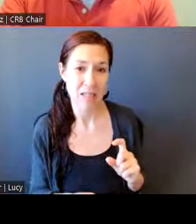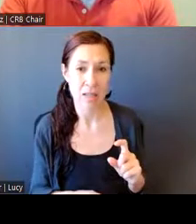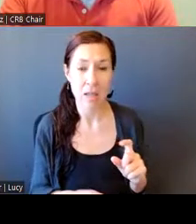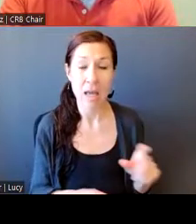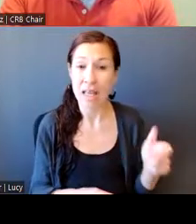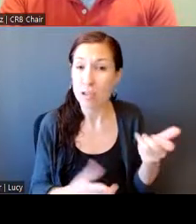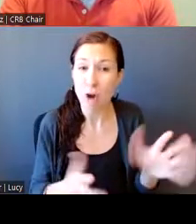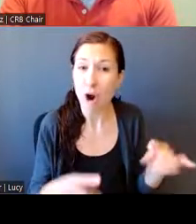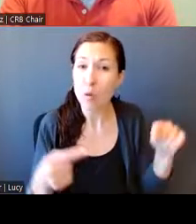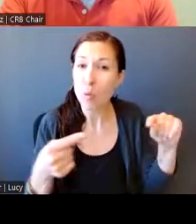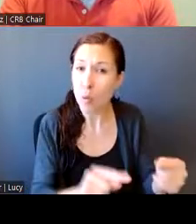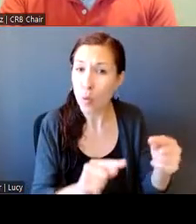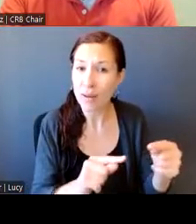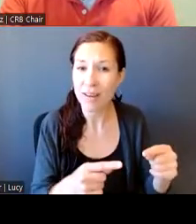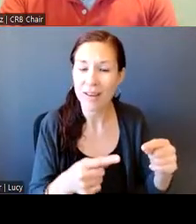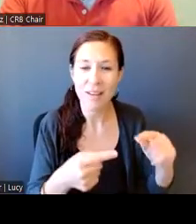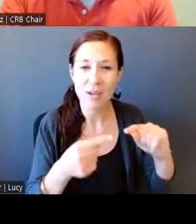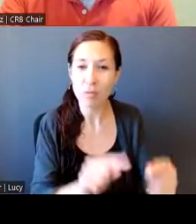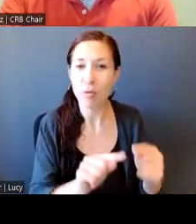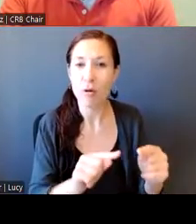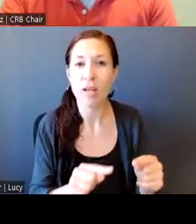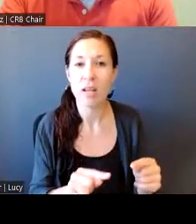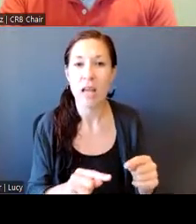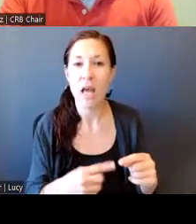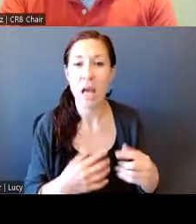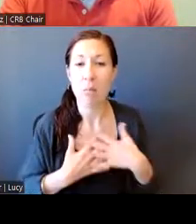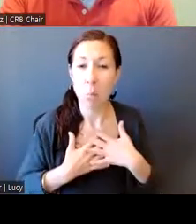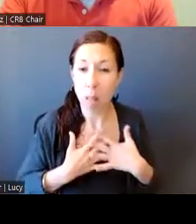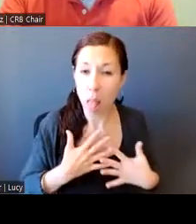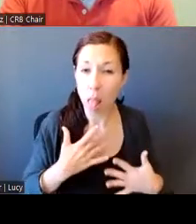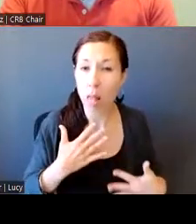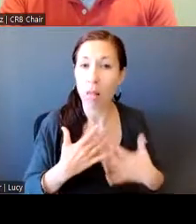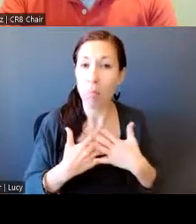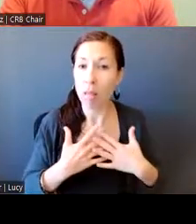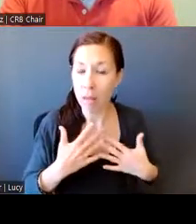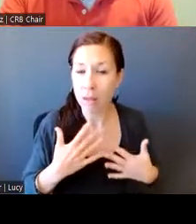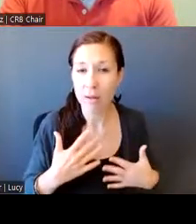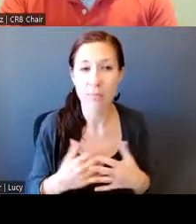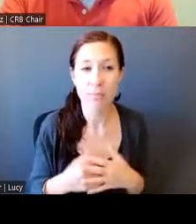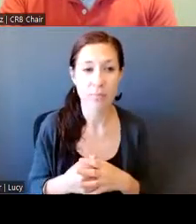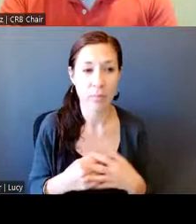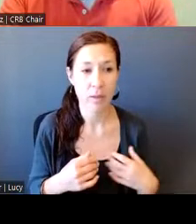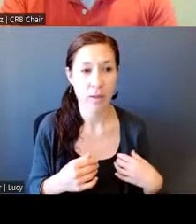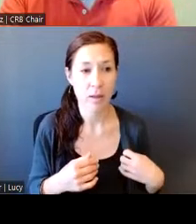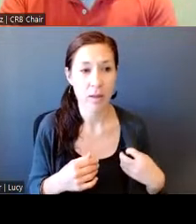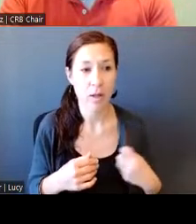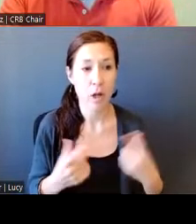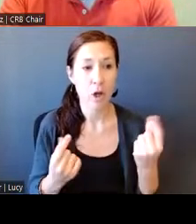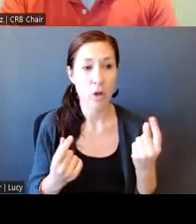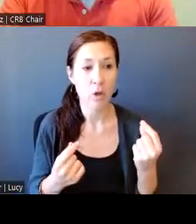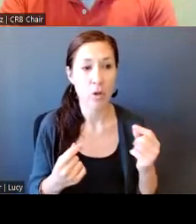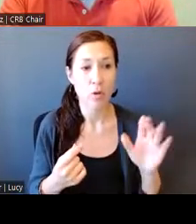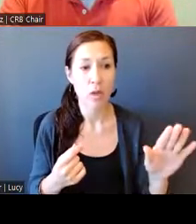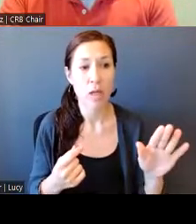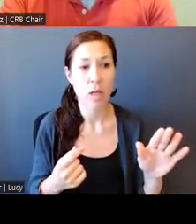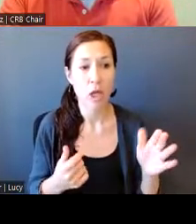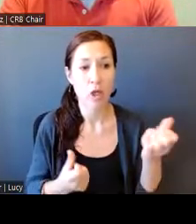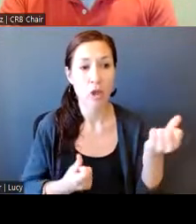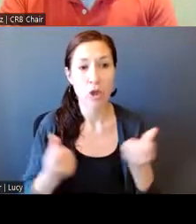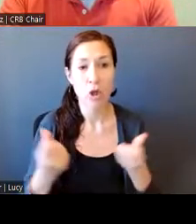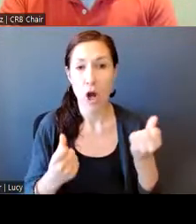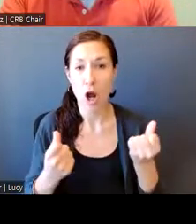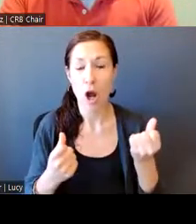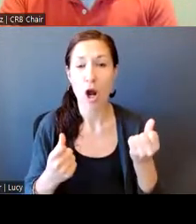man, a wounded man who had bled out who, when he fell out of his car at Chestnut Hill mall,